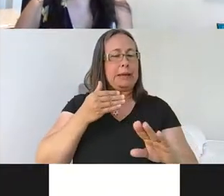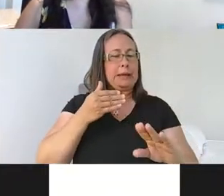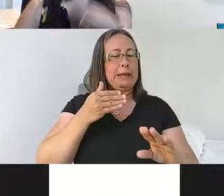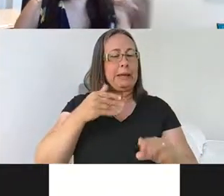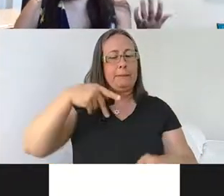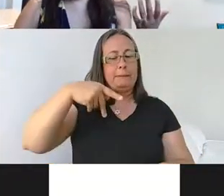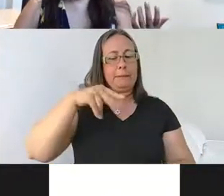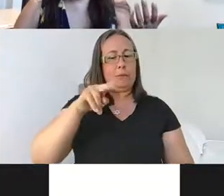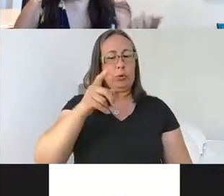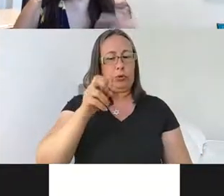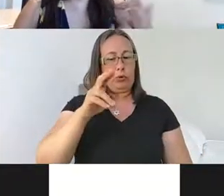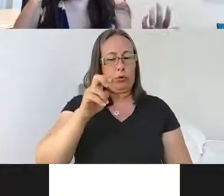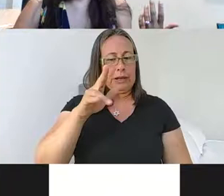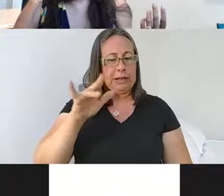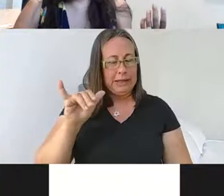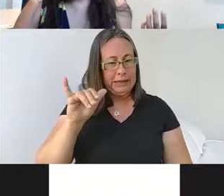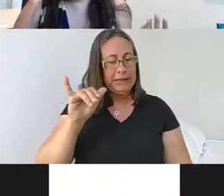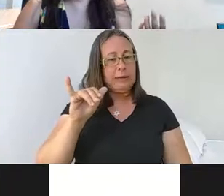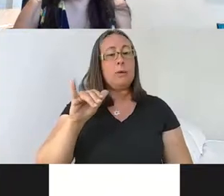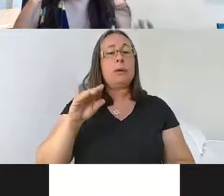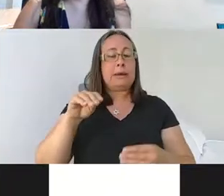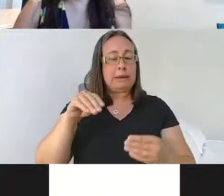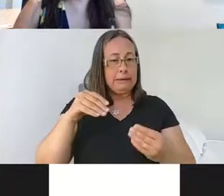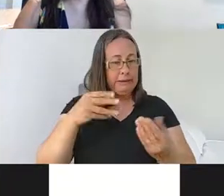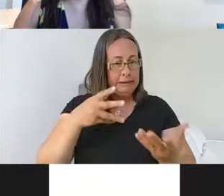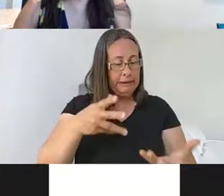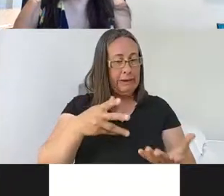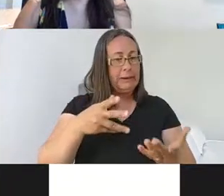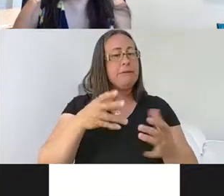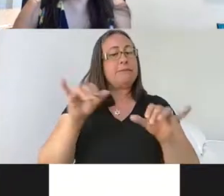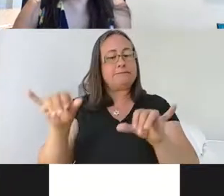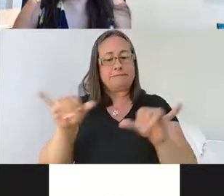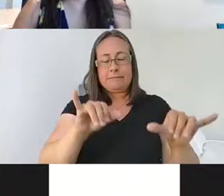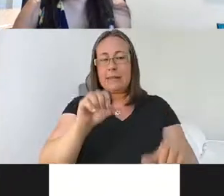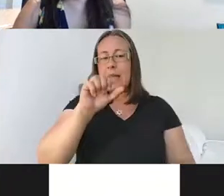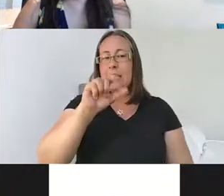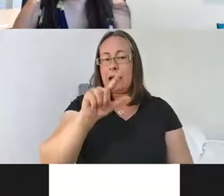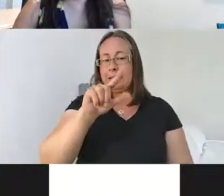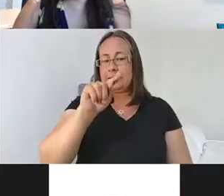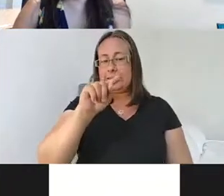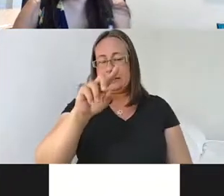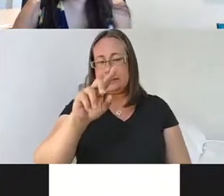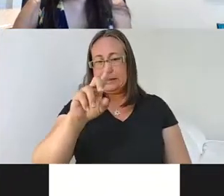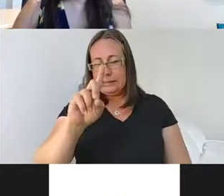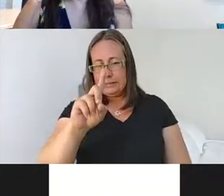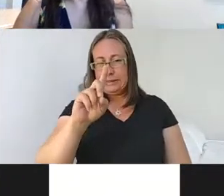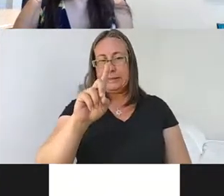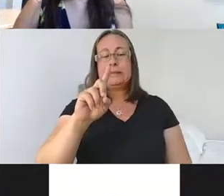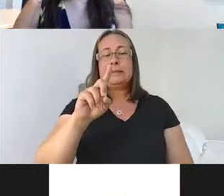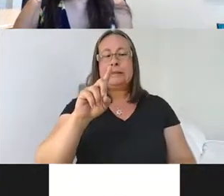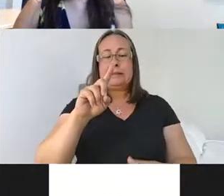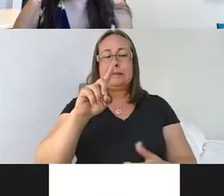if we give them cardiac arrest, they also have this similar LTP deficit that we see in adults that's shown here in the black bars.